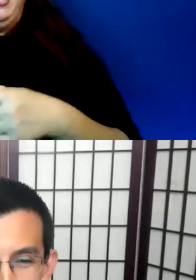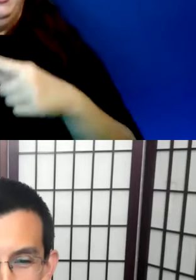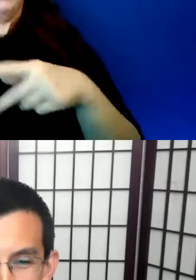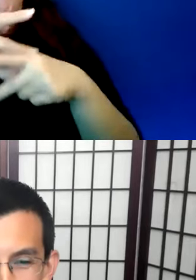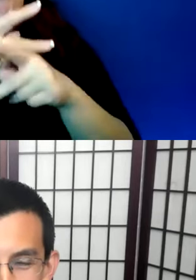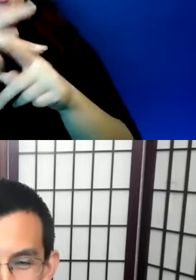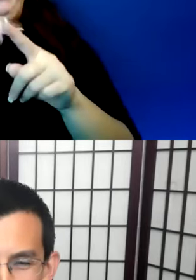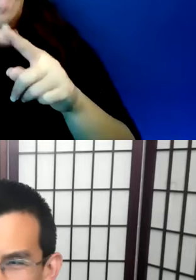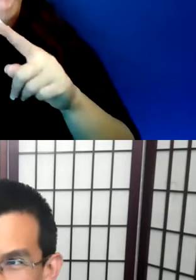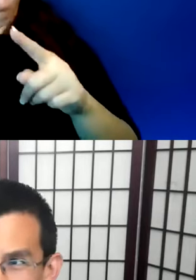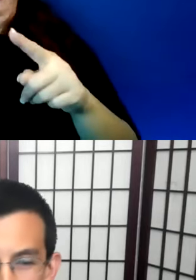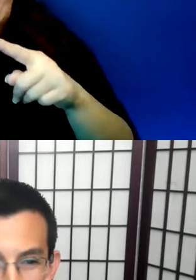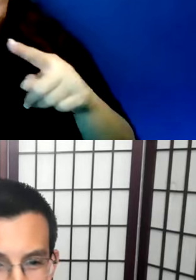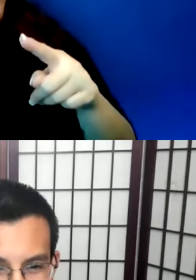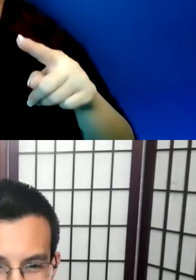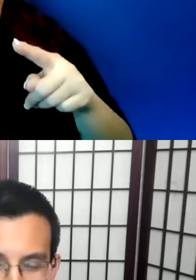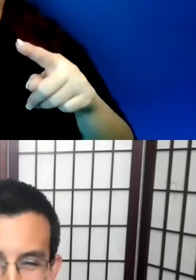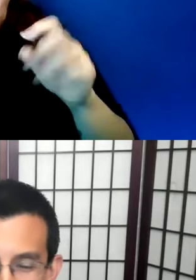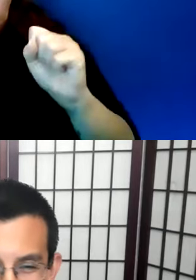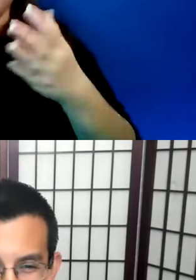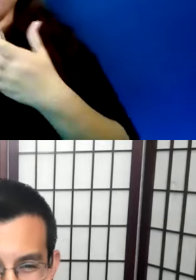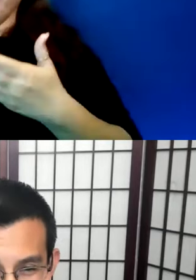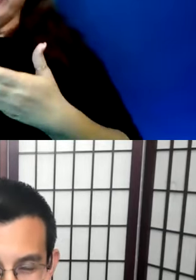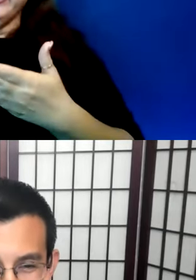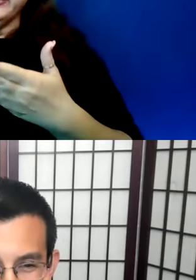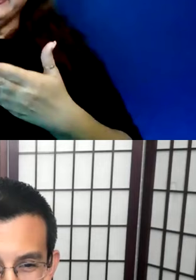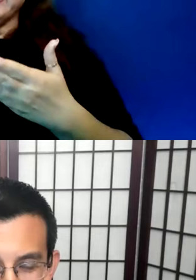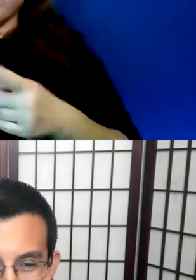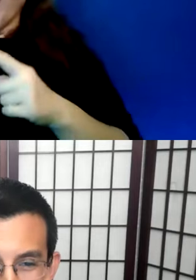by somebody, or that can be purchased from somebody.